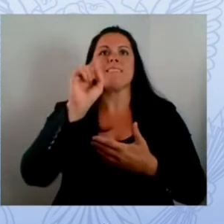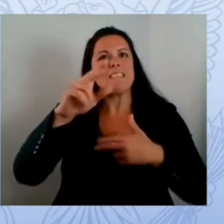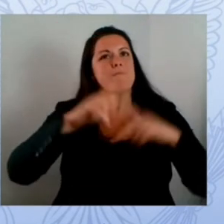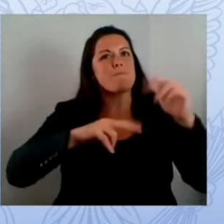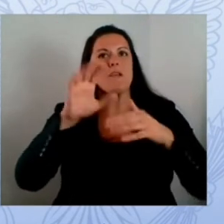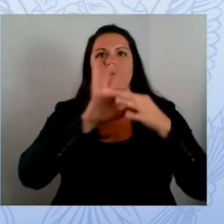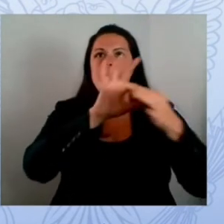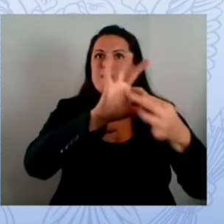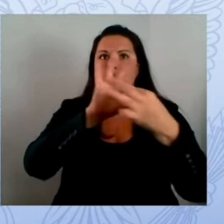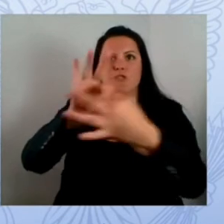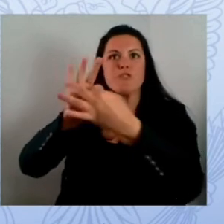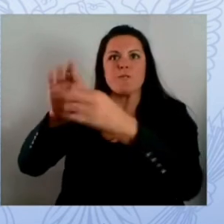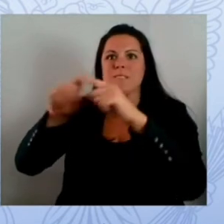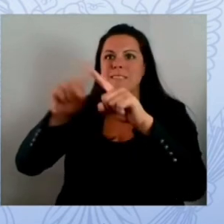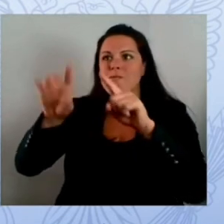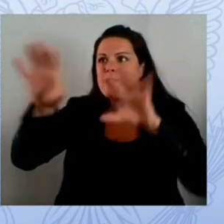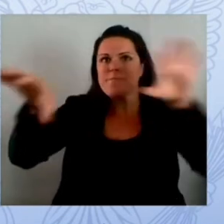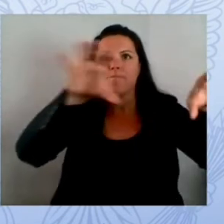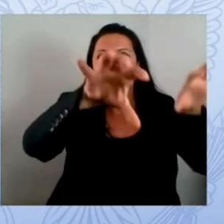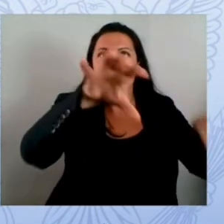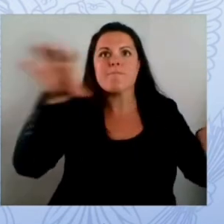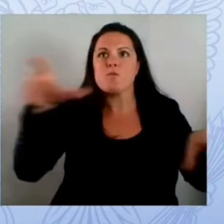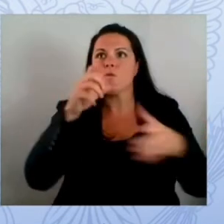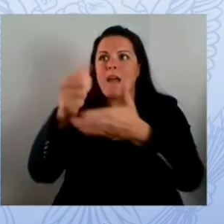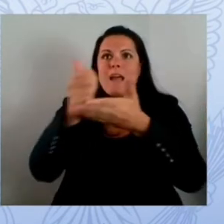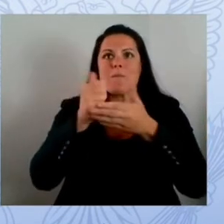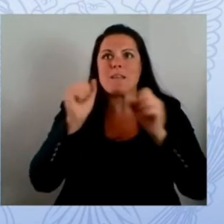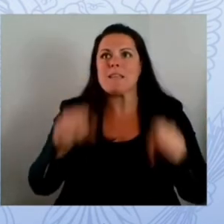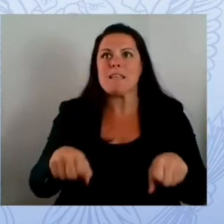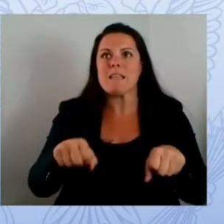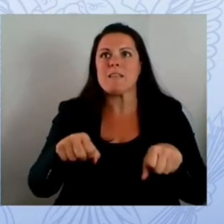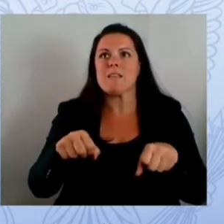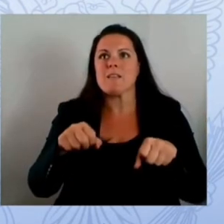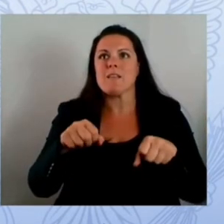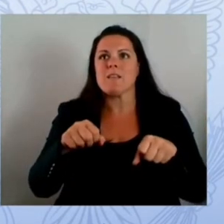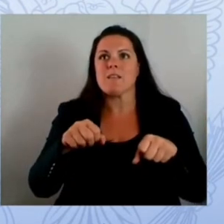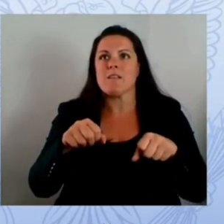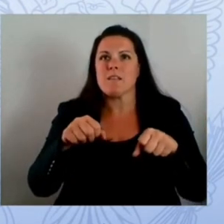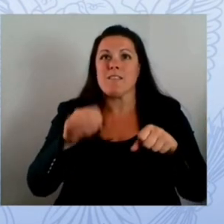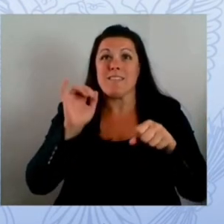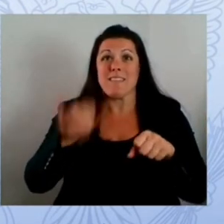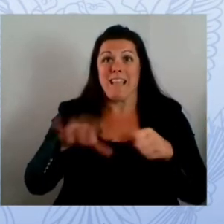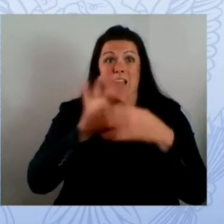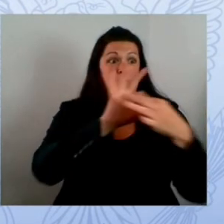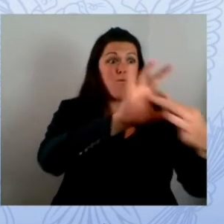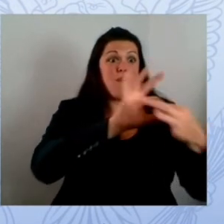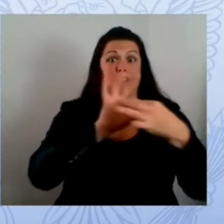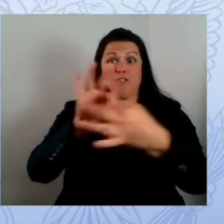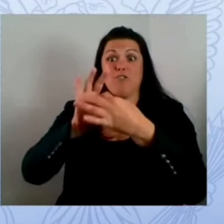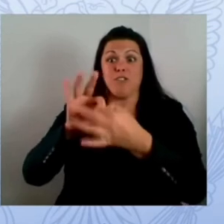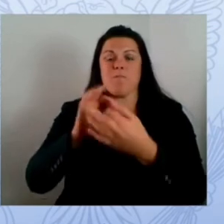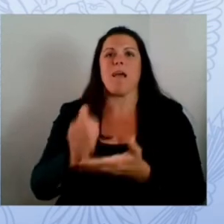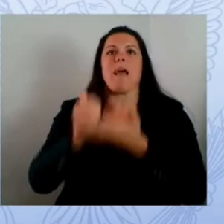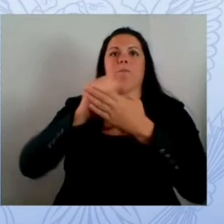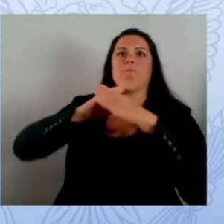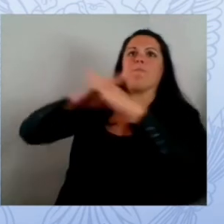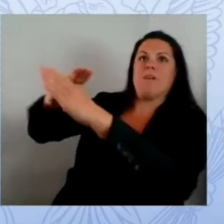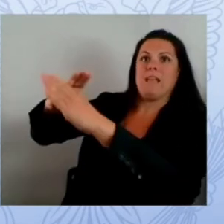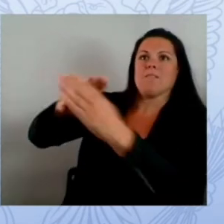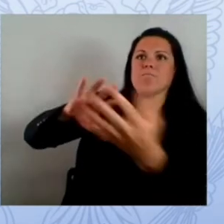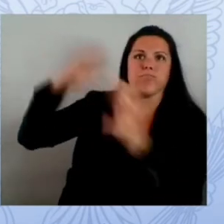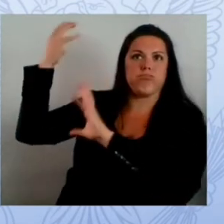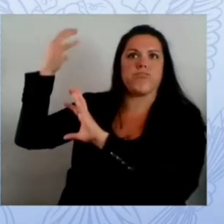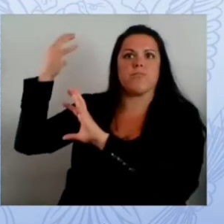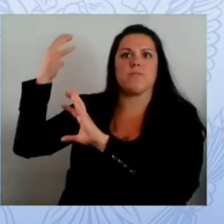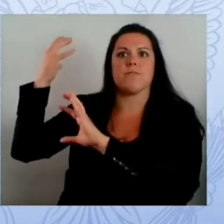for hopefully we can prevent something bad from happening but if it does occur we're in a position to help and support you